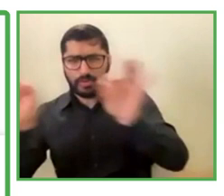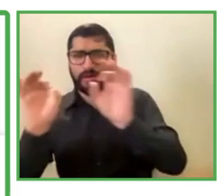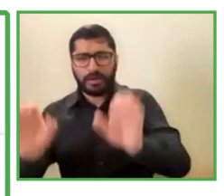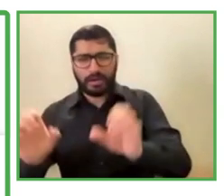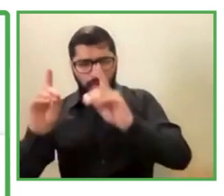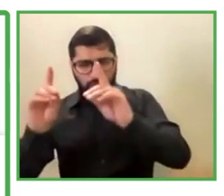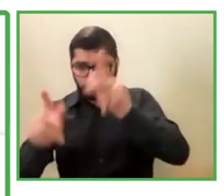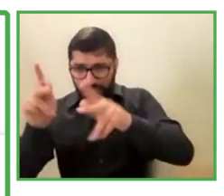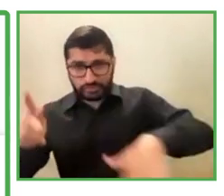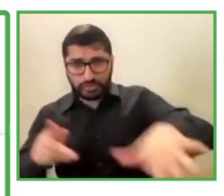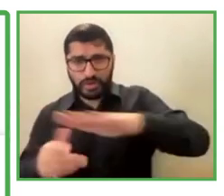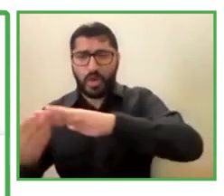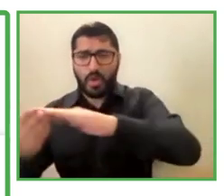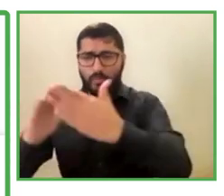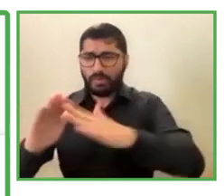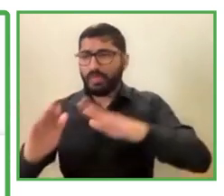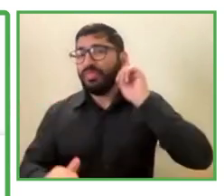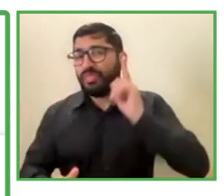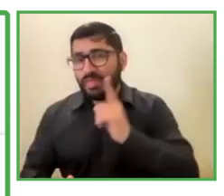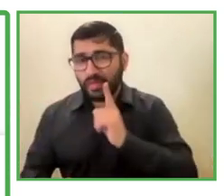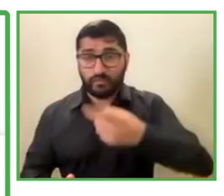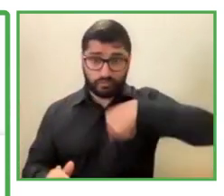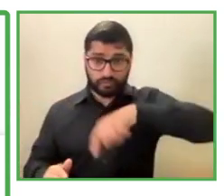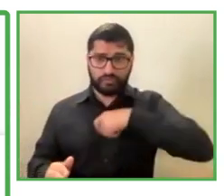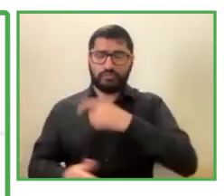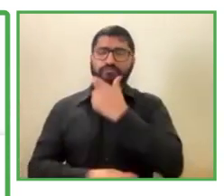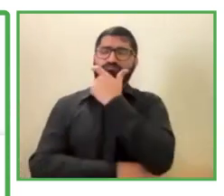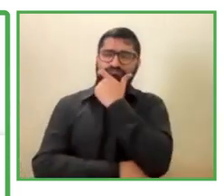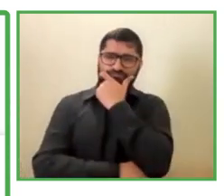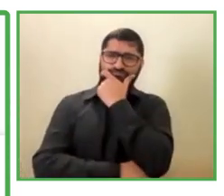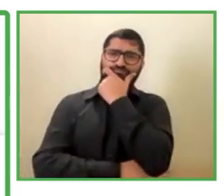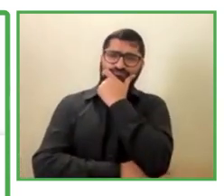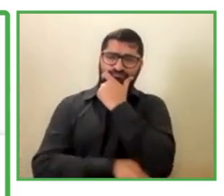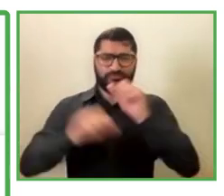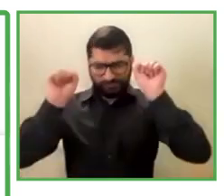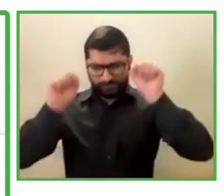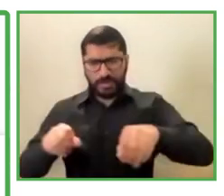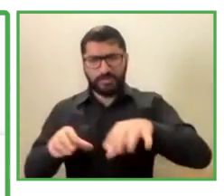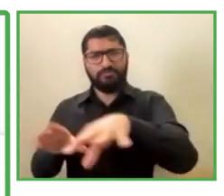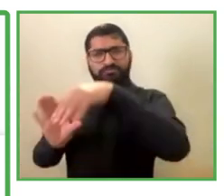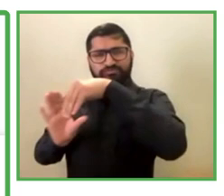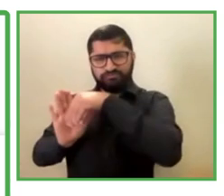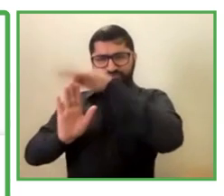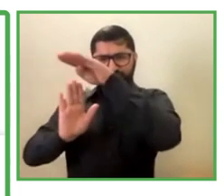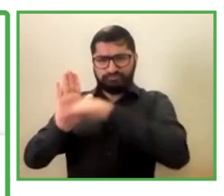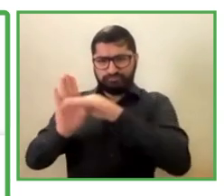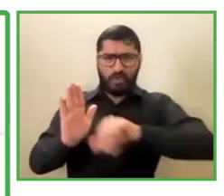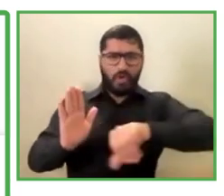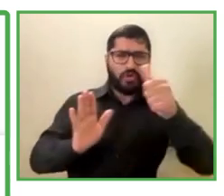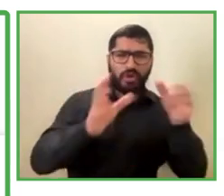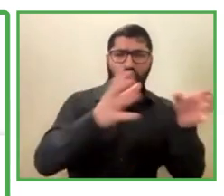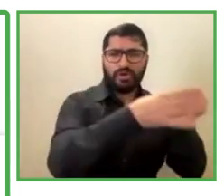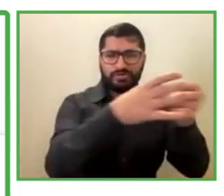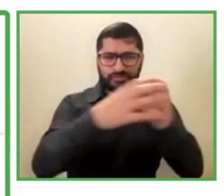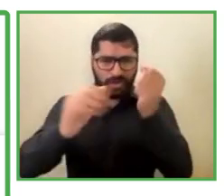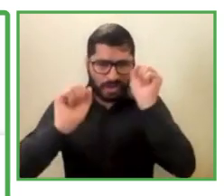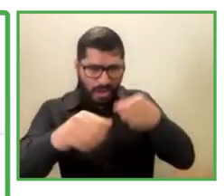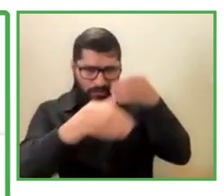of hearing impaired people. And we had the task of becoming specialized in institutions